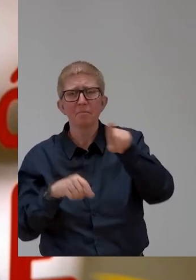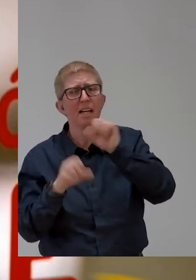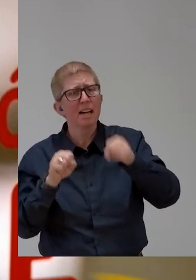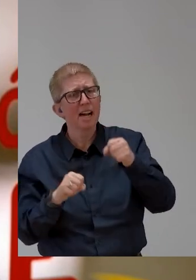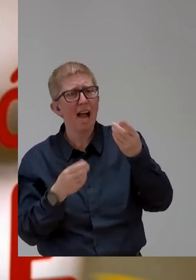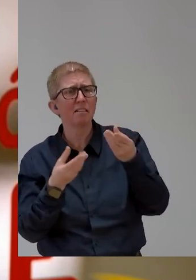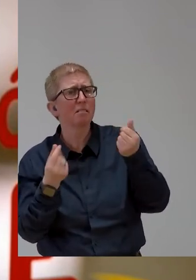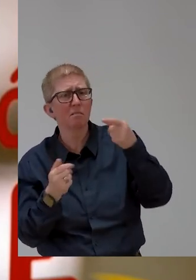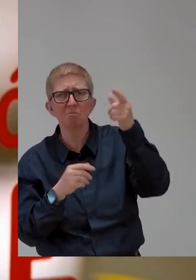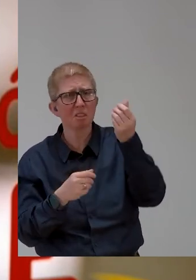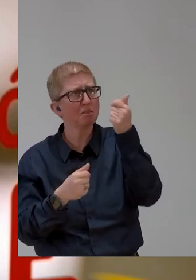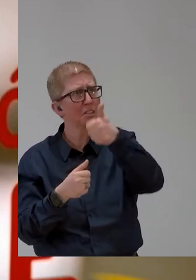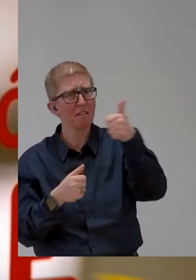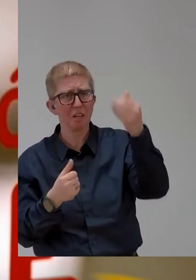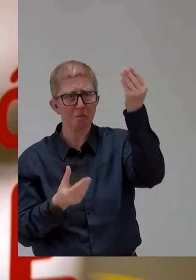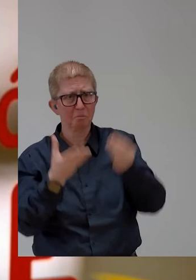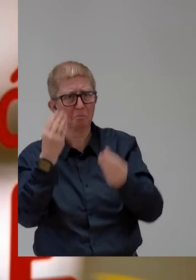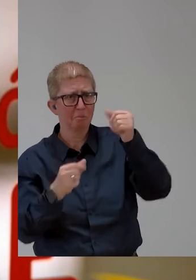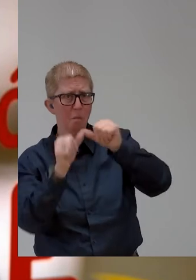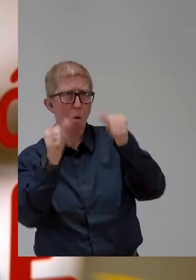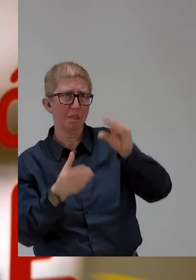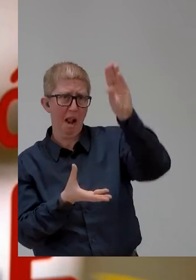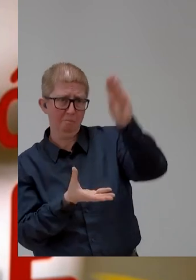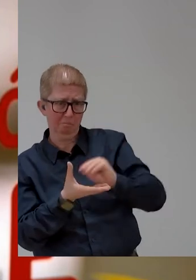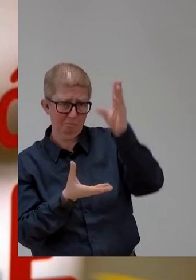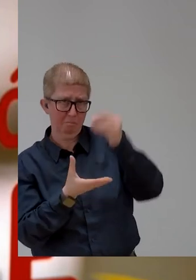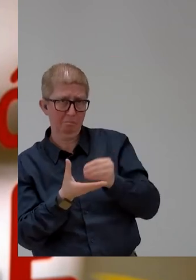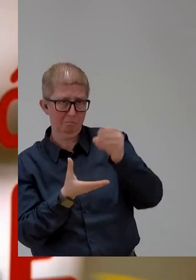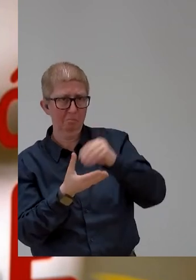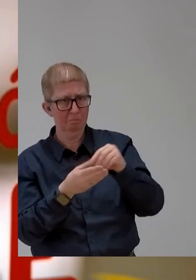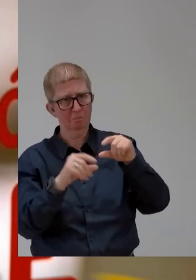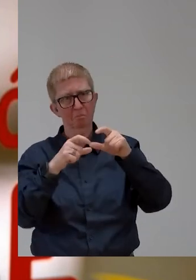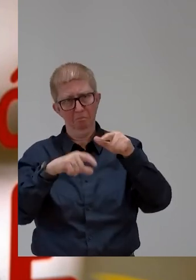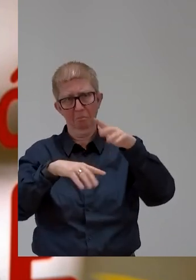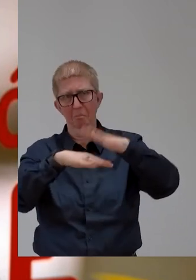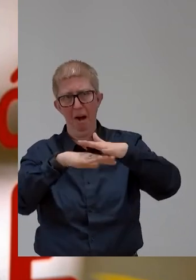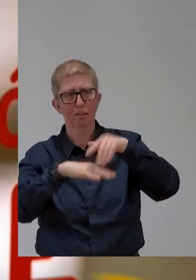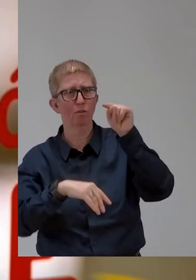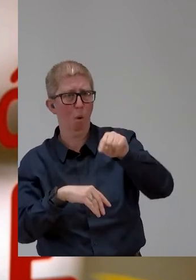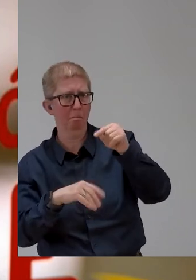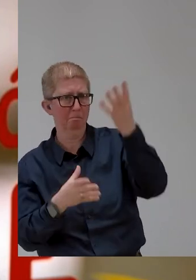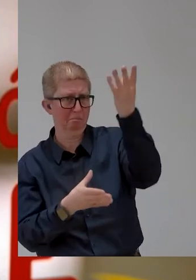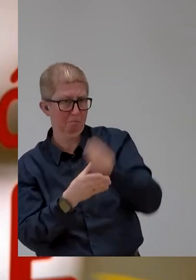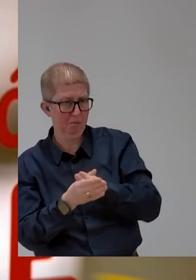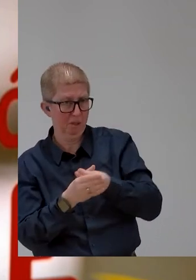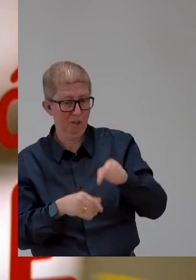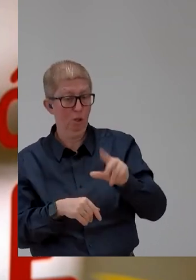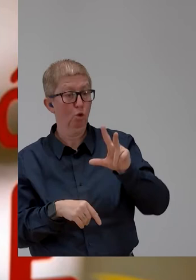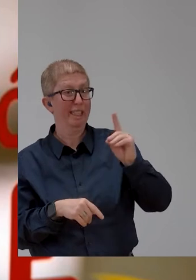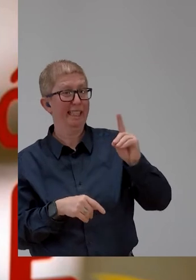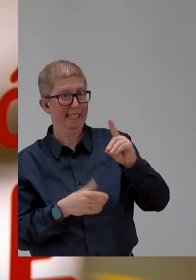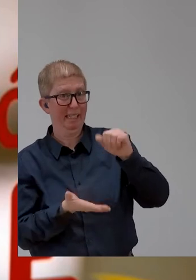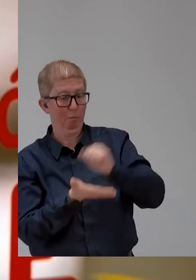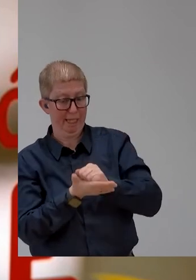from this portal or from other specific 3D printing. And